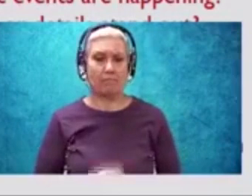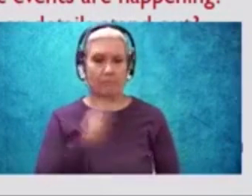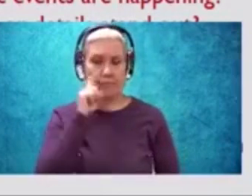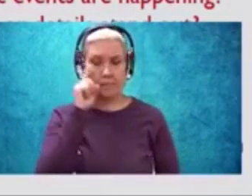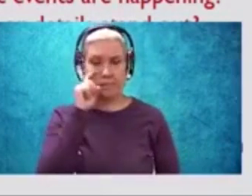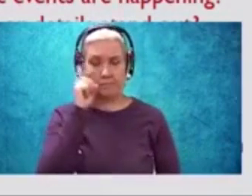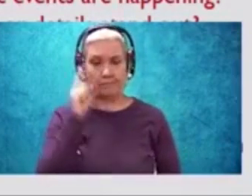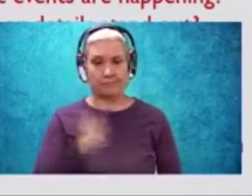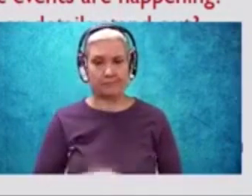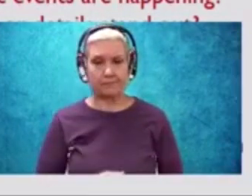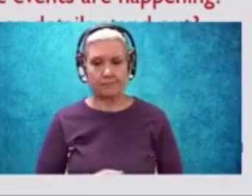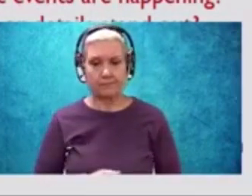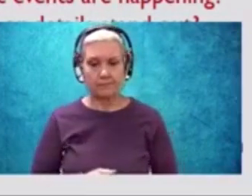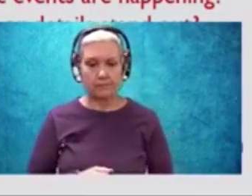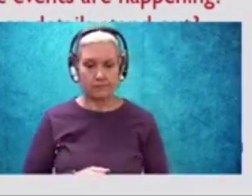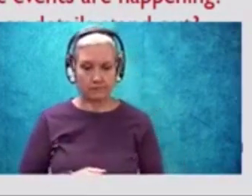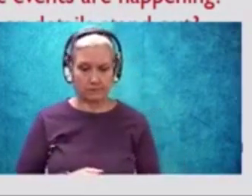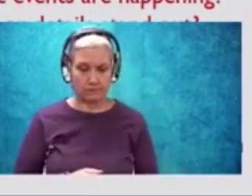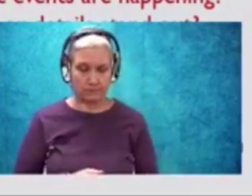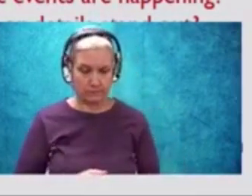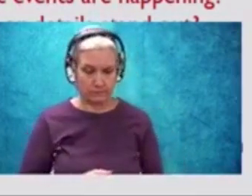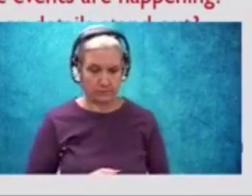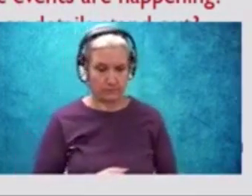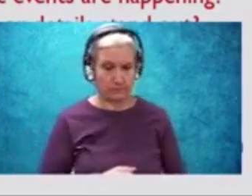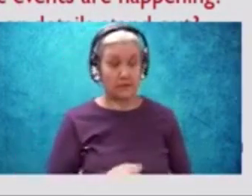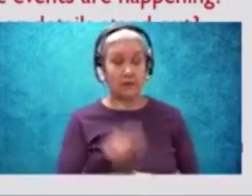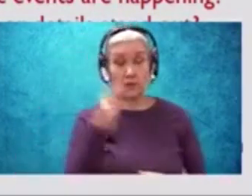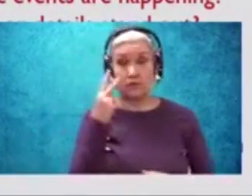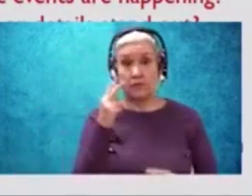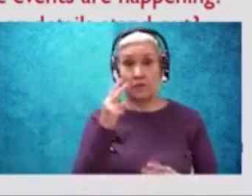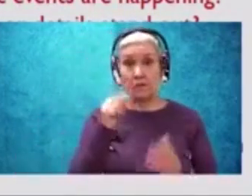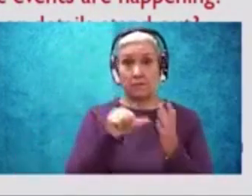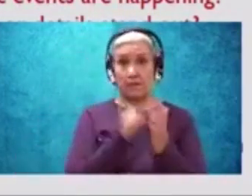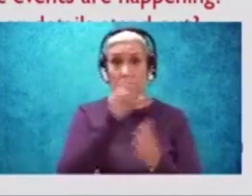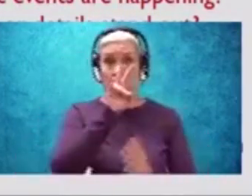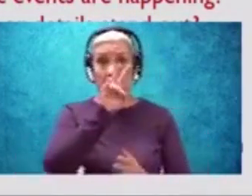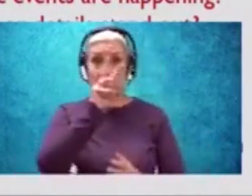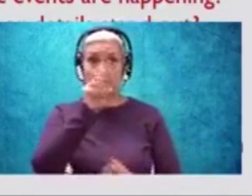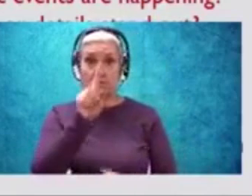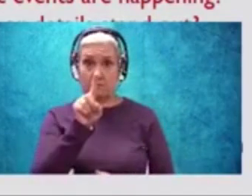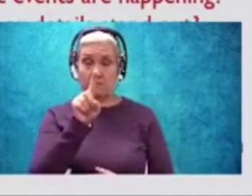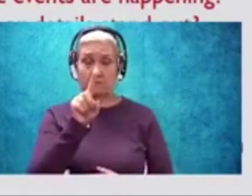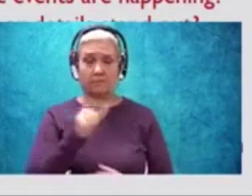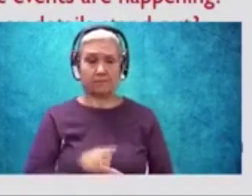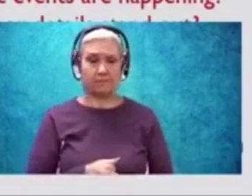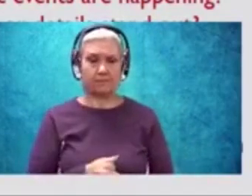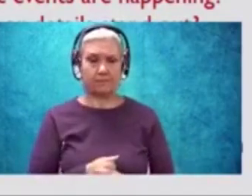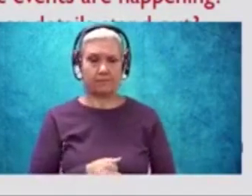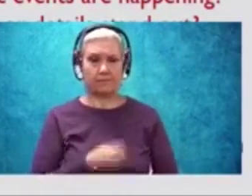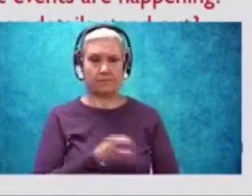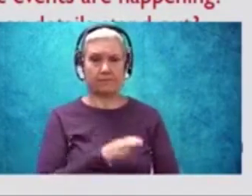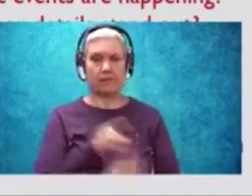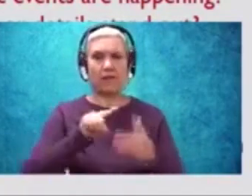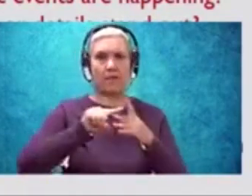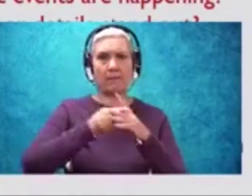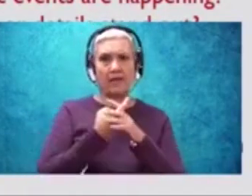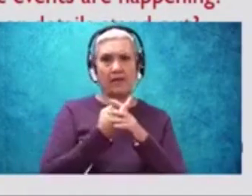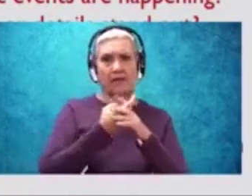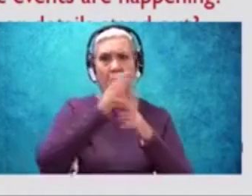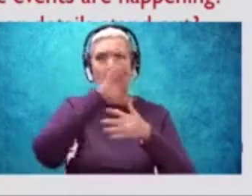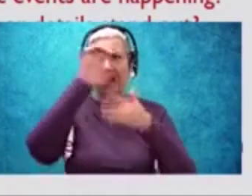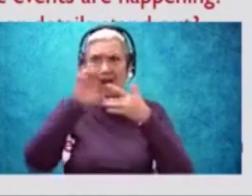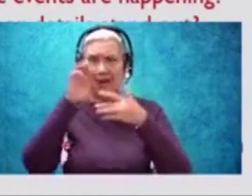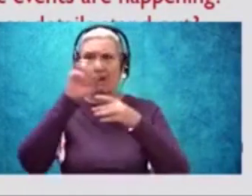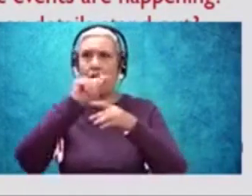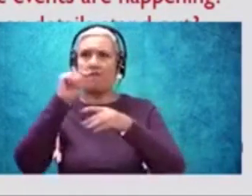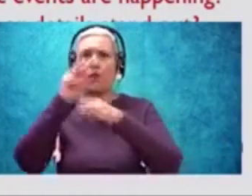And you'll see here on page 761, this is a poem. It's called The Beginning of the End of